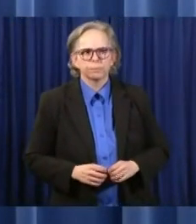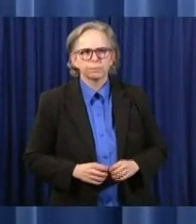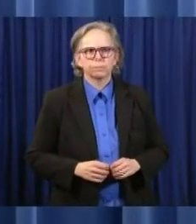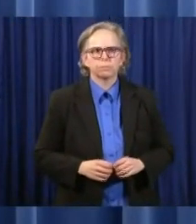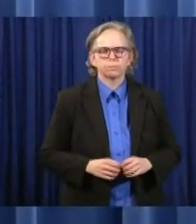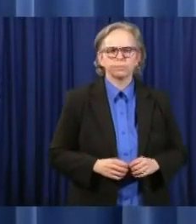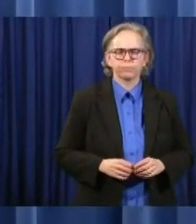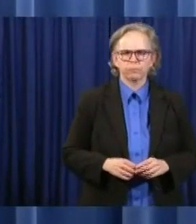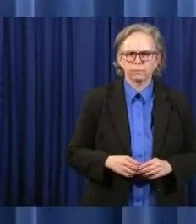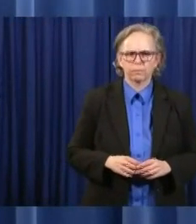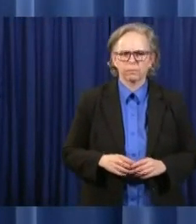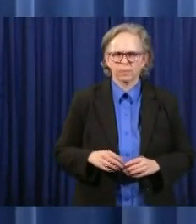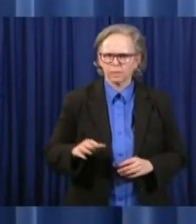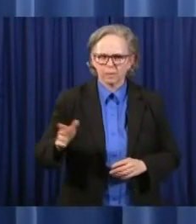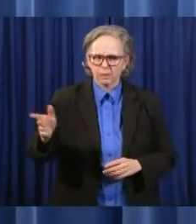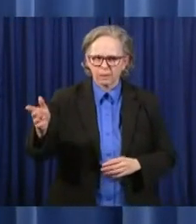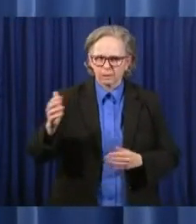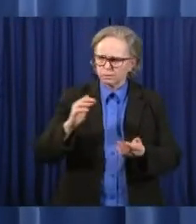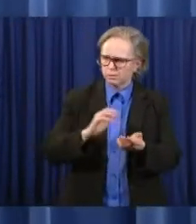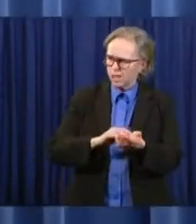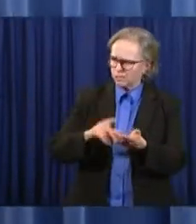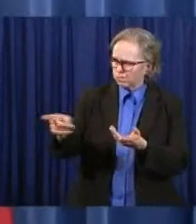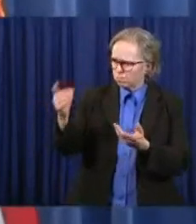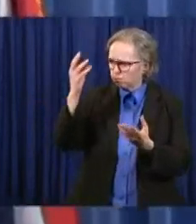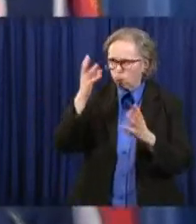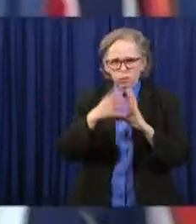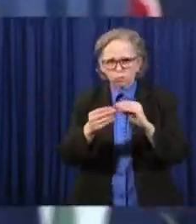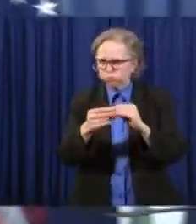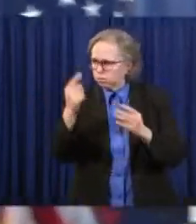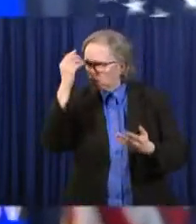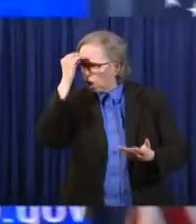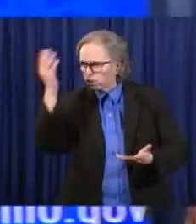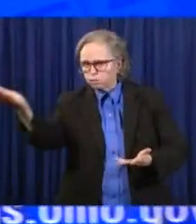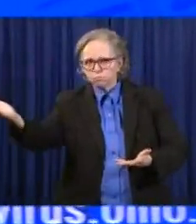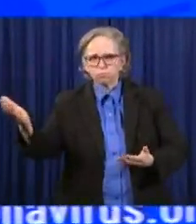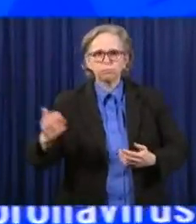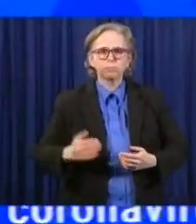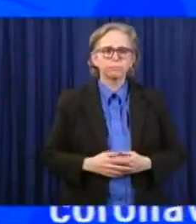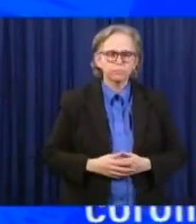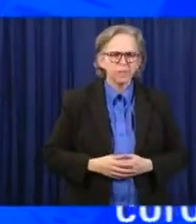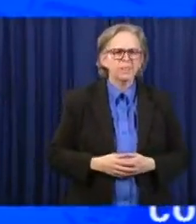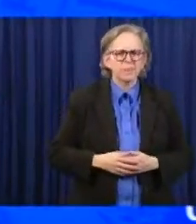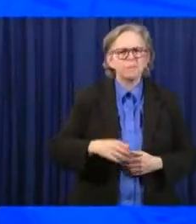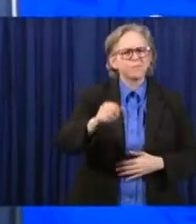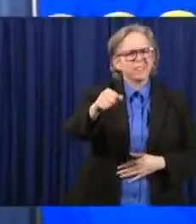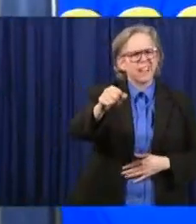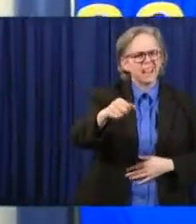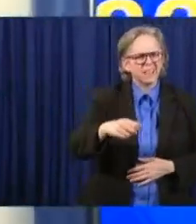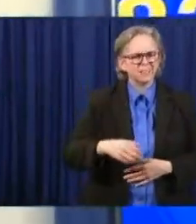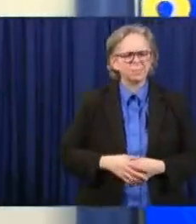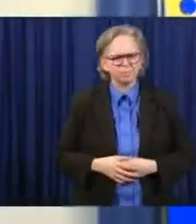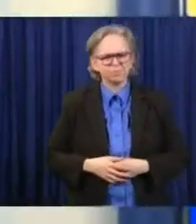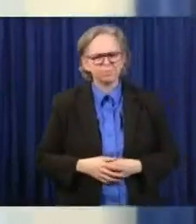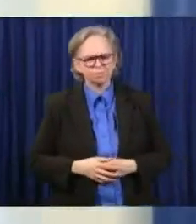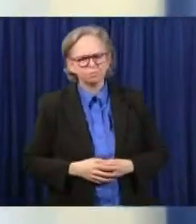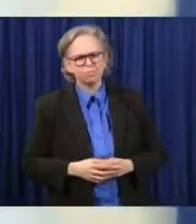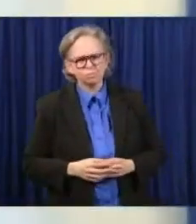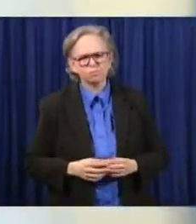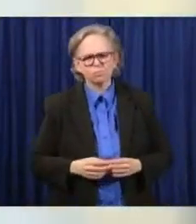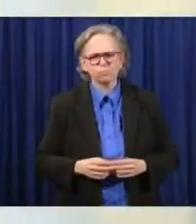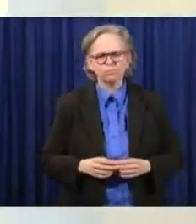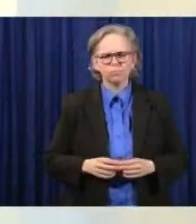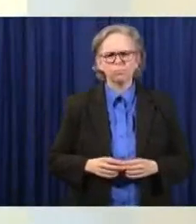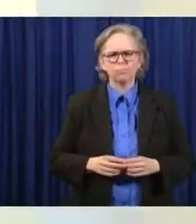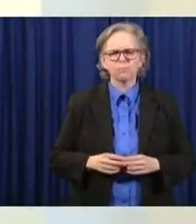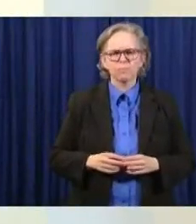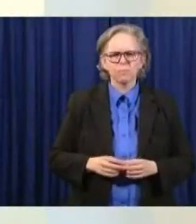Dr. Acton, do you have any thoughts on that? Ben, I do have some thoughts on that. You know, as I was just ending my last lines, I